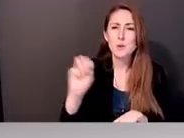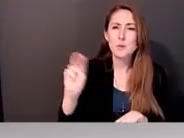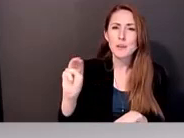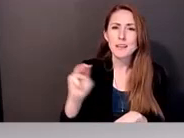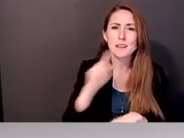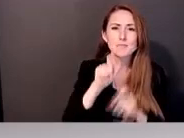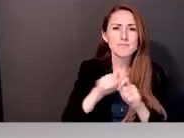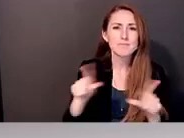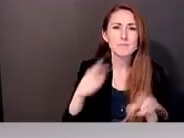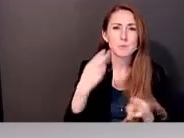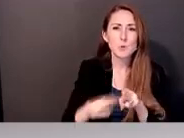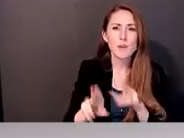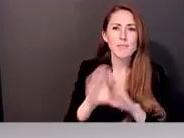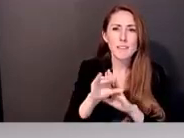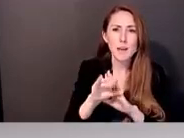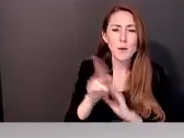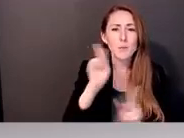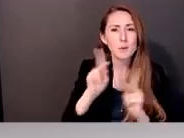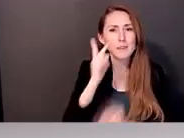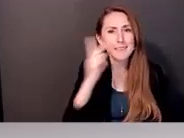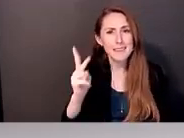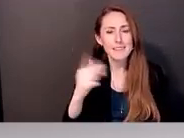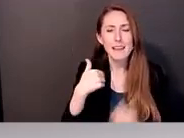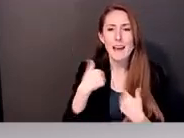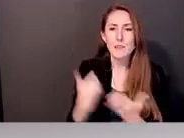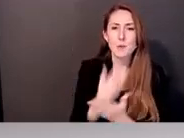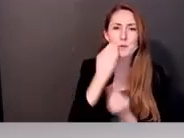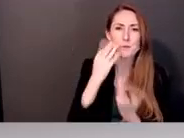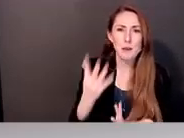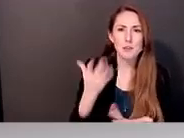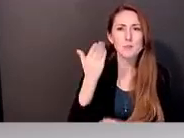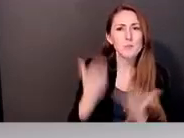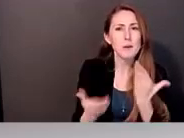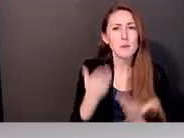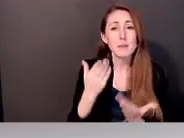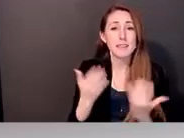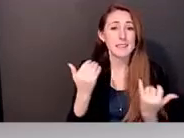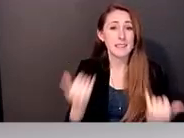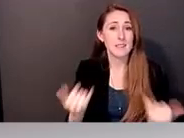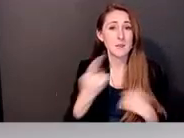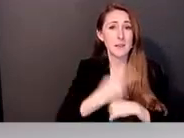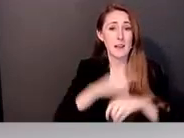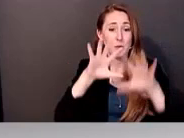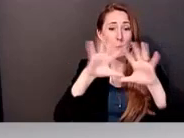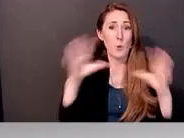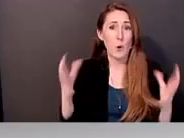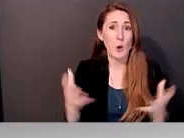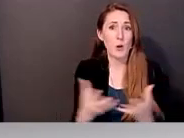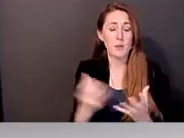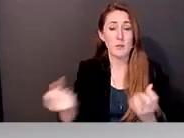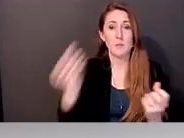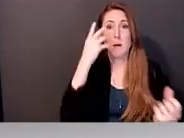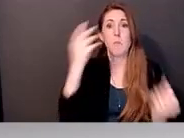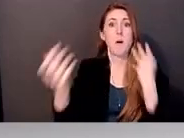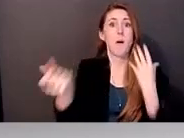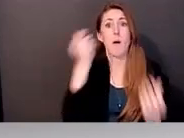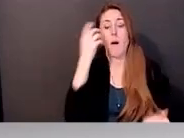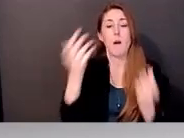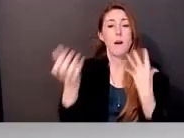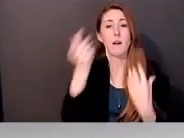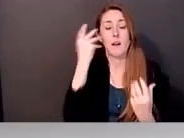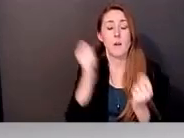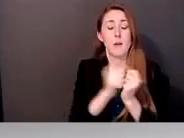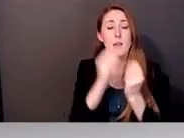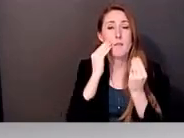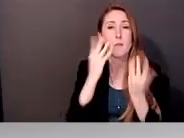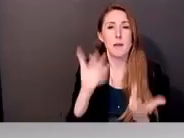that little nugget of information that they didn't have before. And they're probably not likely in today's world of being kind of bombarded with all this information to reach out every